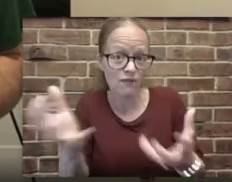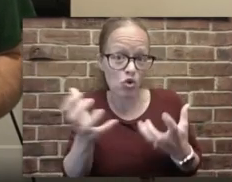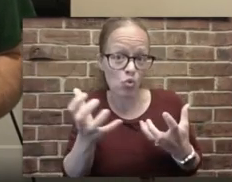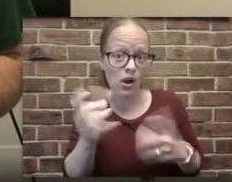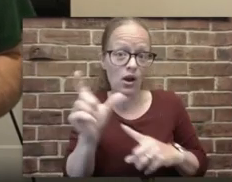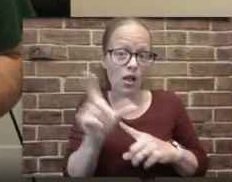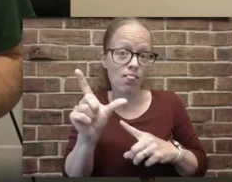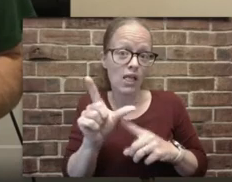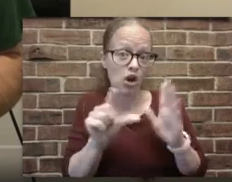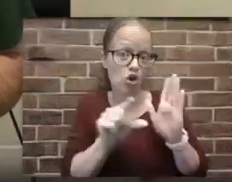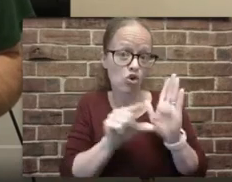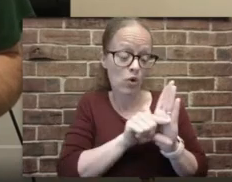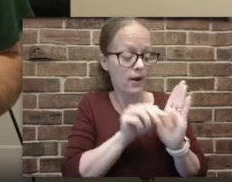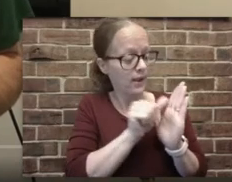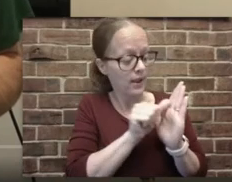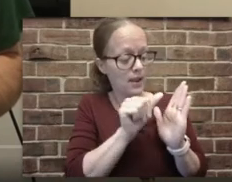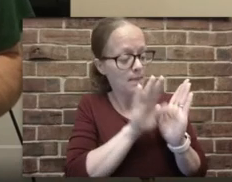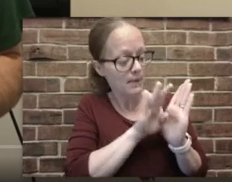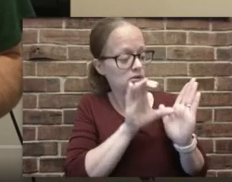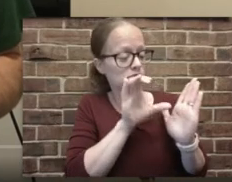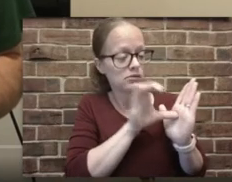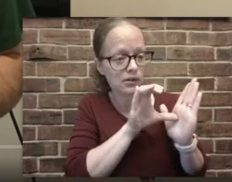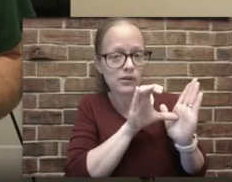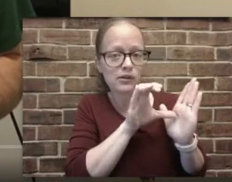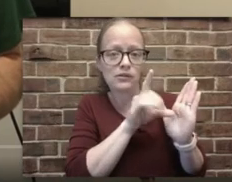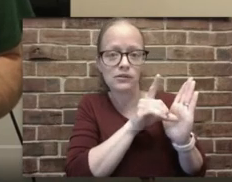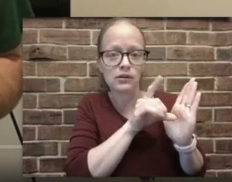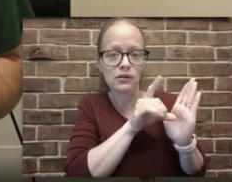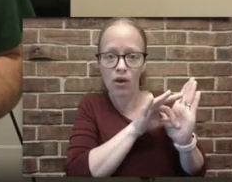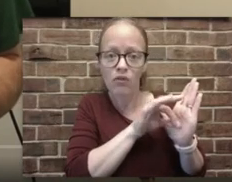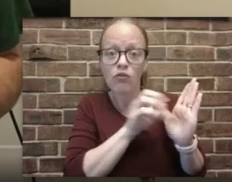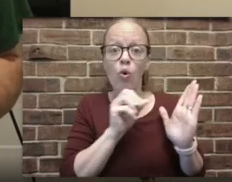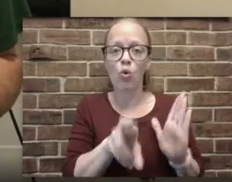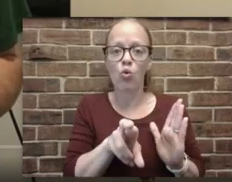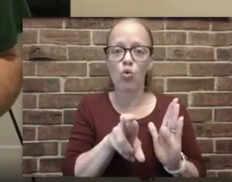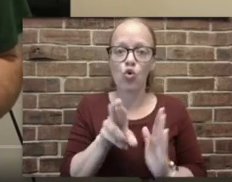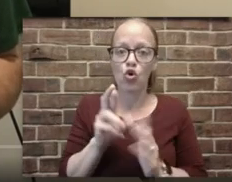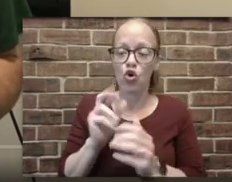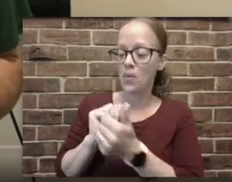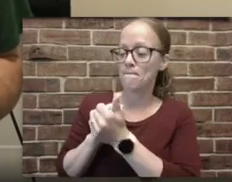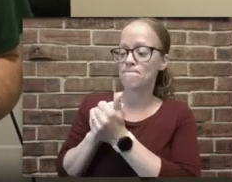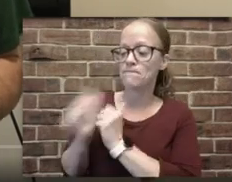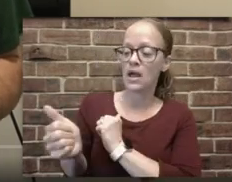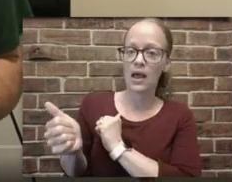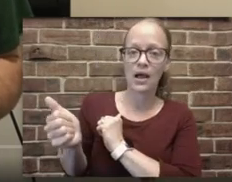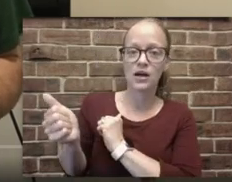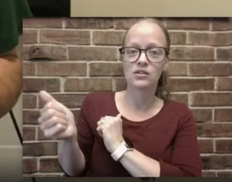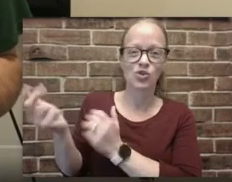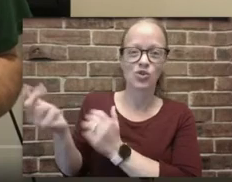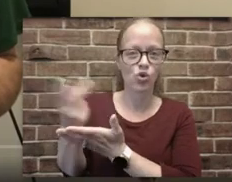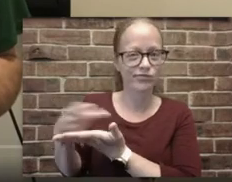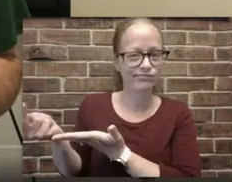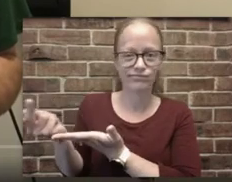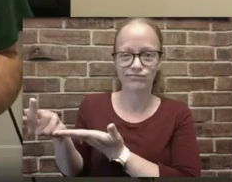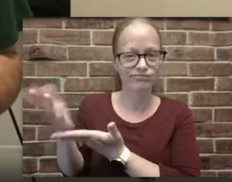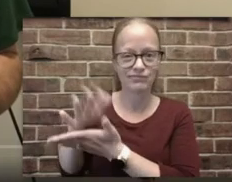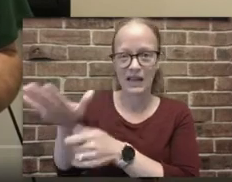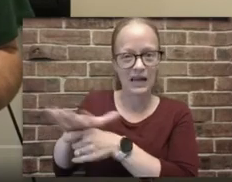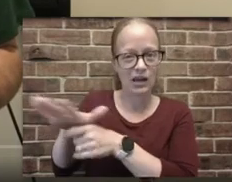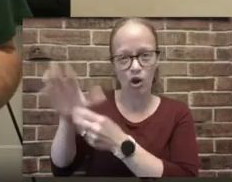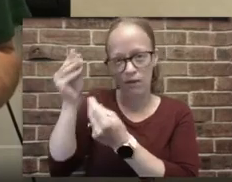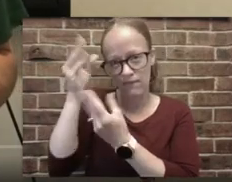Or if you did not do that, you will receive either a pass or insufficient evidence. So hopefully you're keeping up on some of that information.